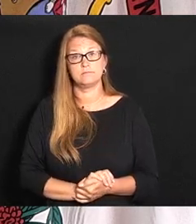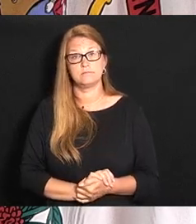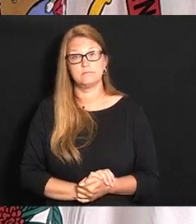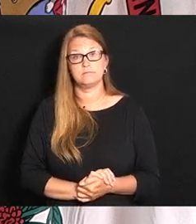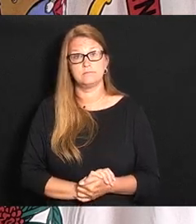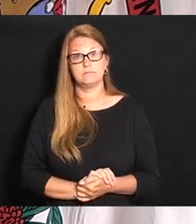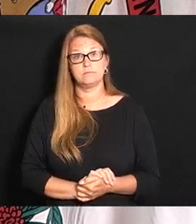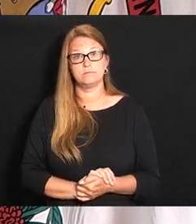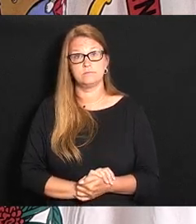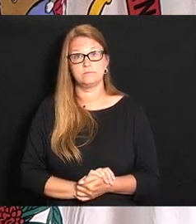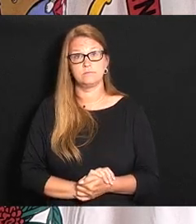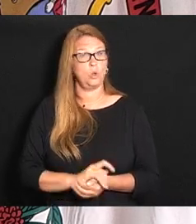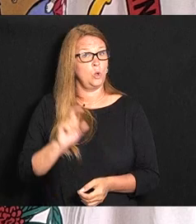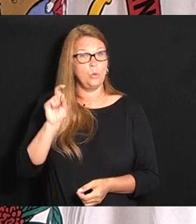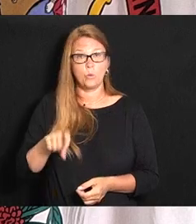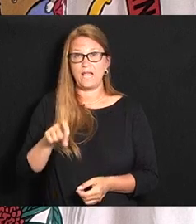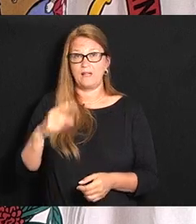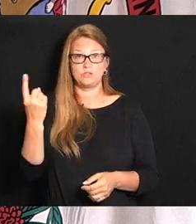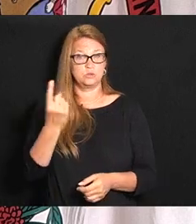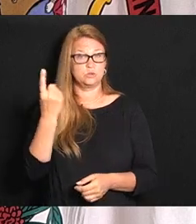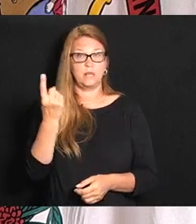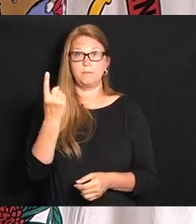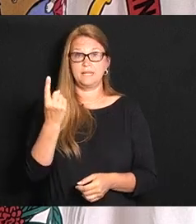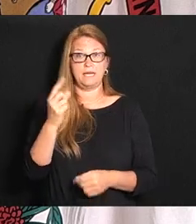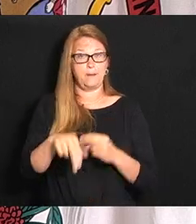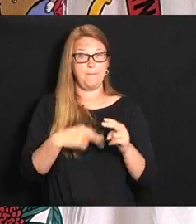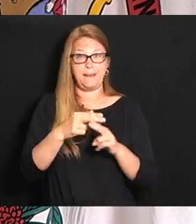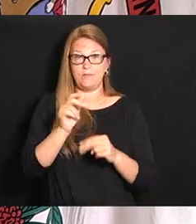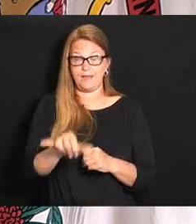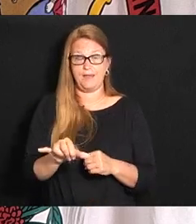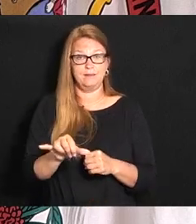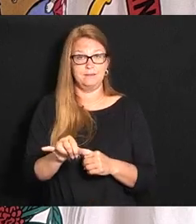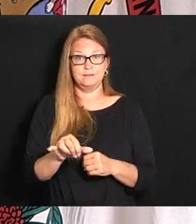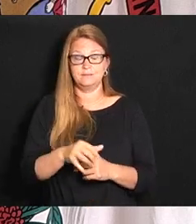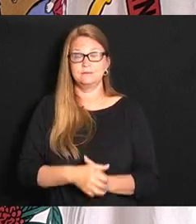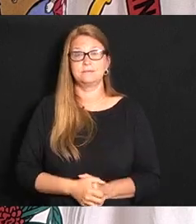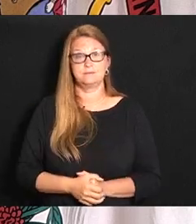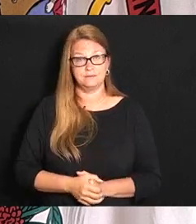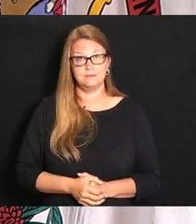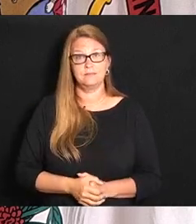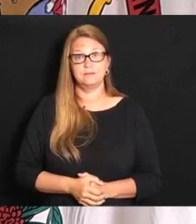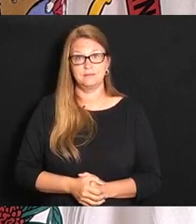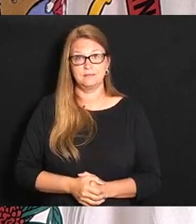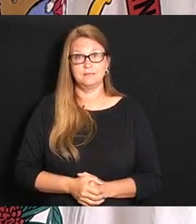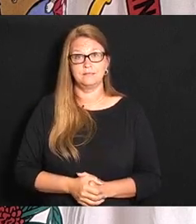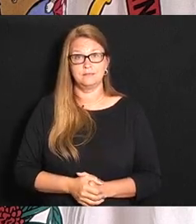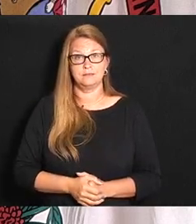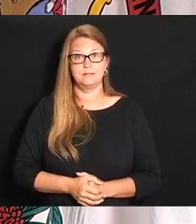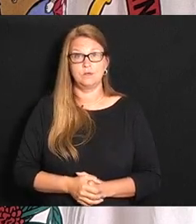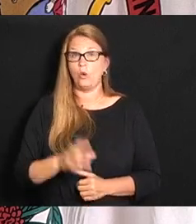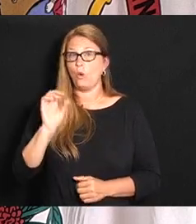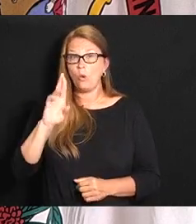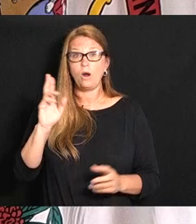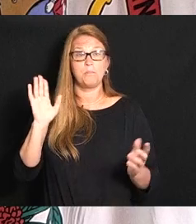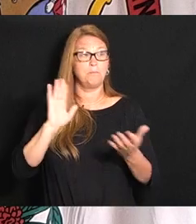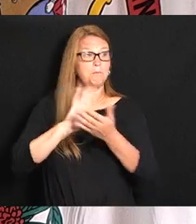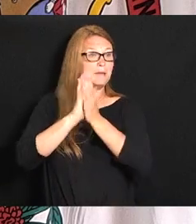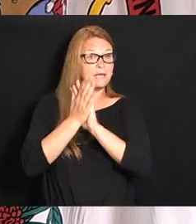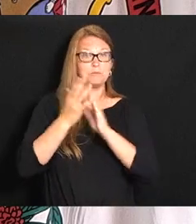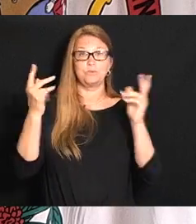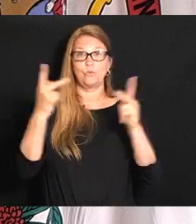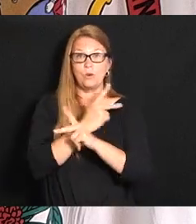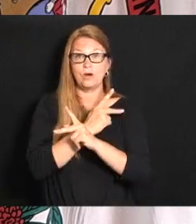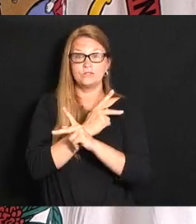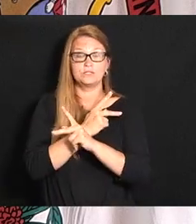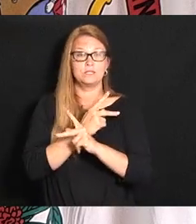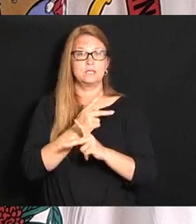if we don't do something about this and everything we're going to have more of this and then we're going to all get up in arms and we're going to act